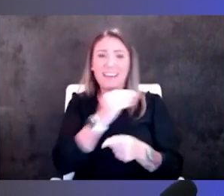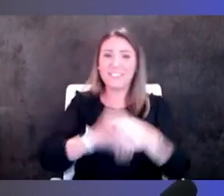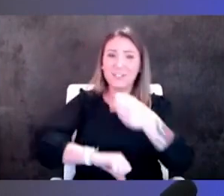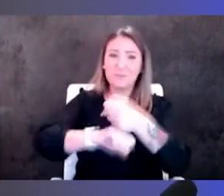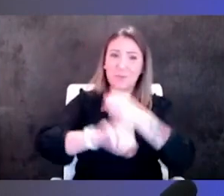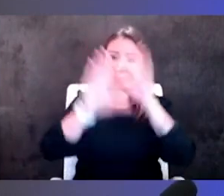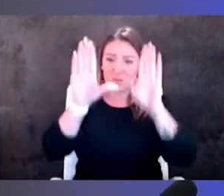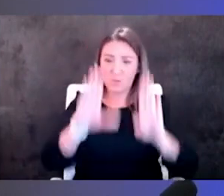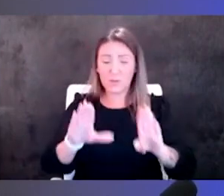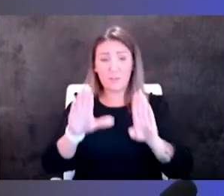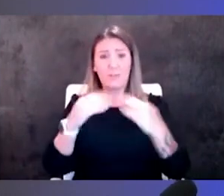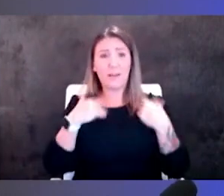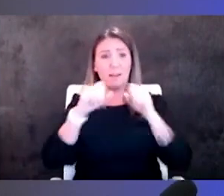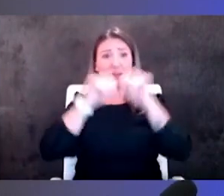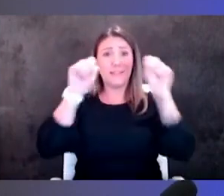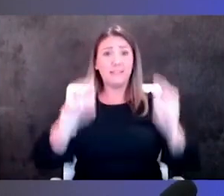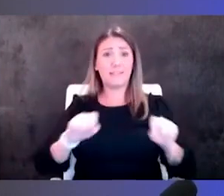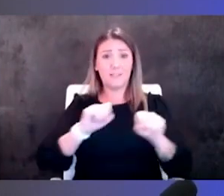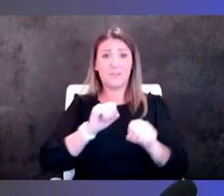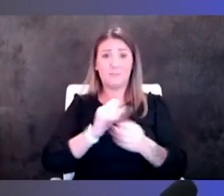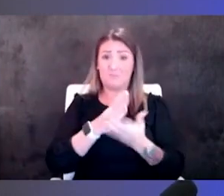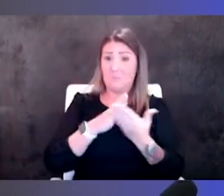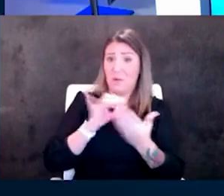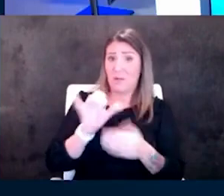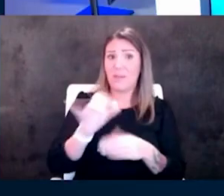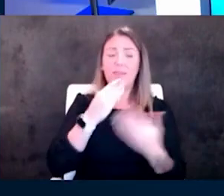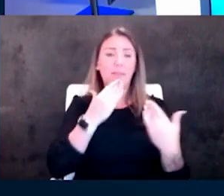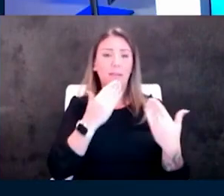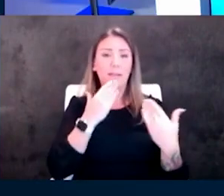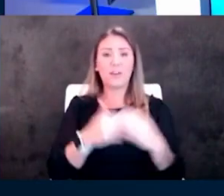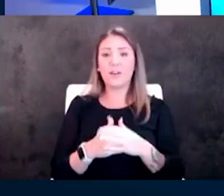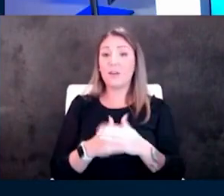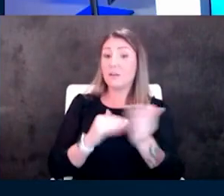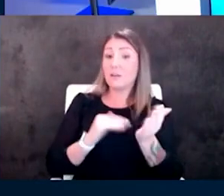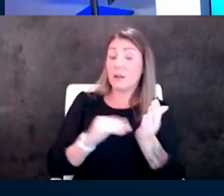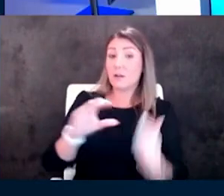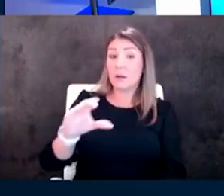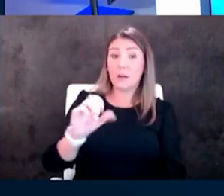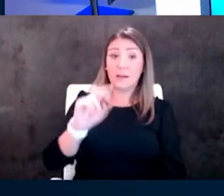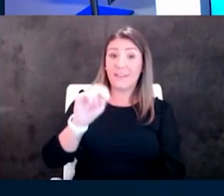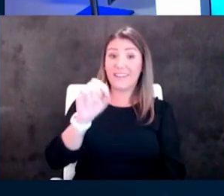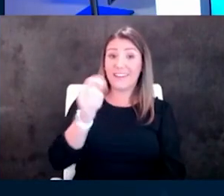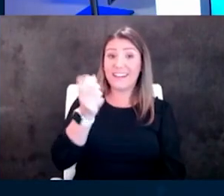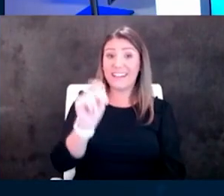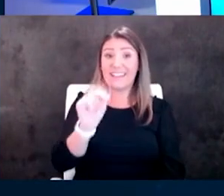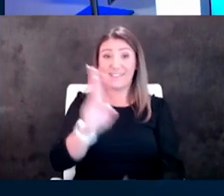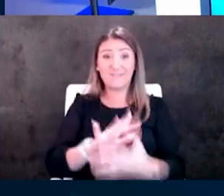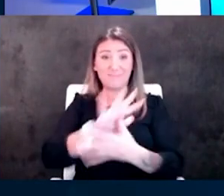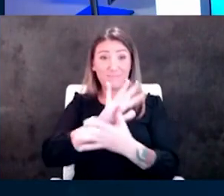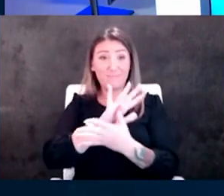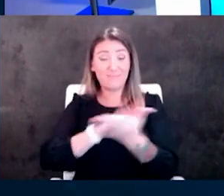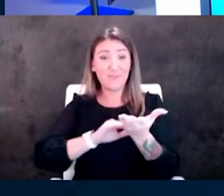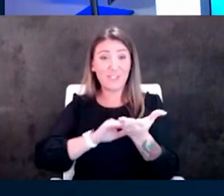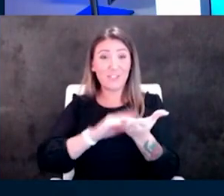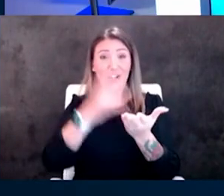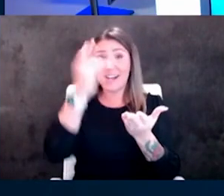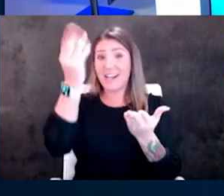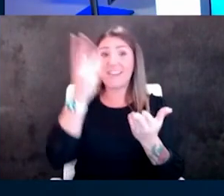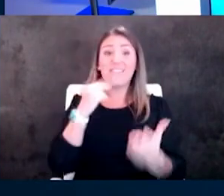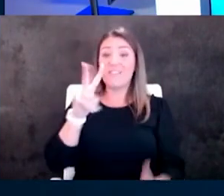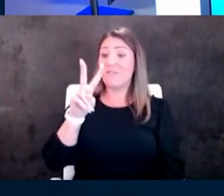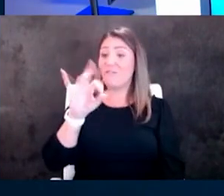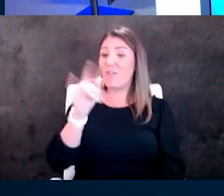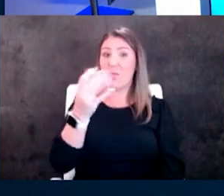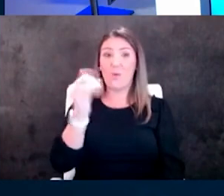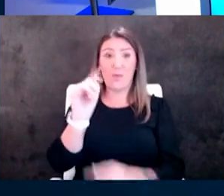system's been part of that yeah thank you and Dr. Kincannon you as a primary care physician out in Beloit tell us the